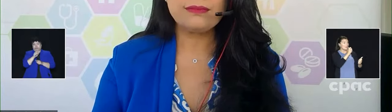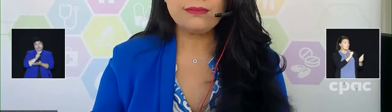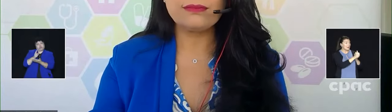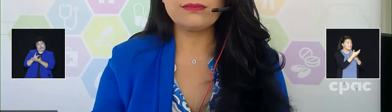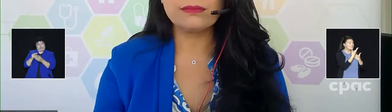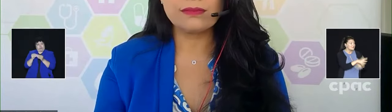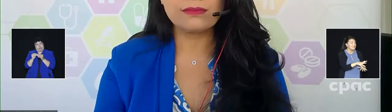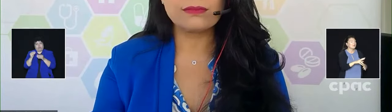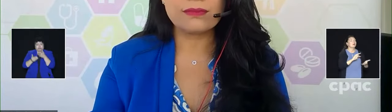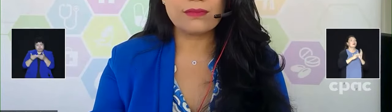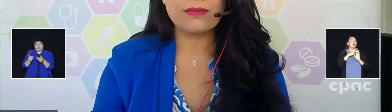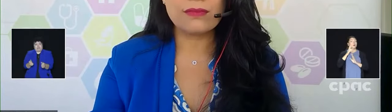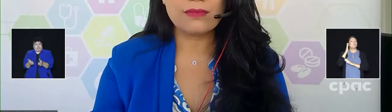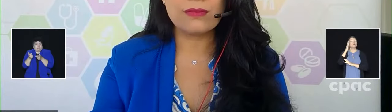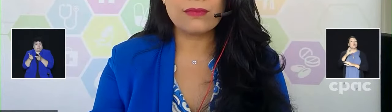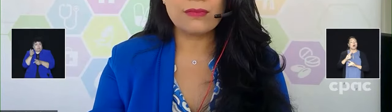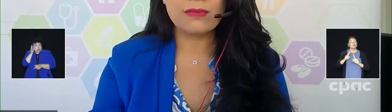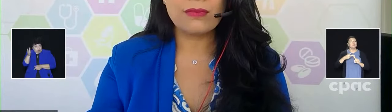arrive?